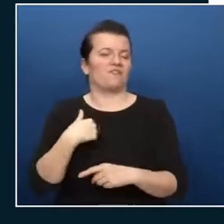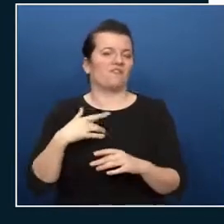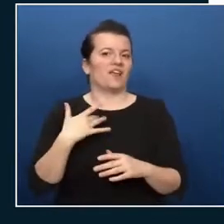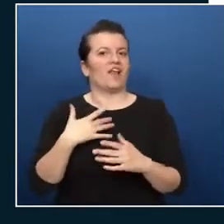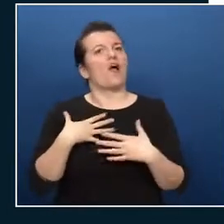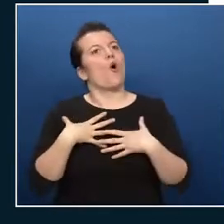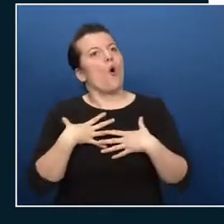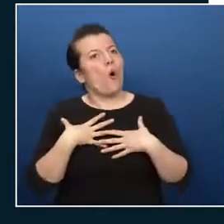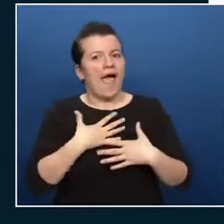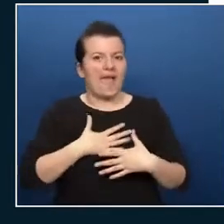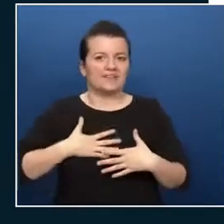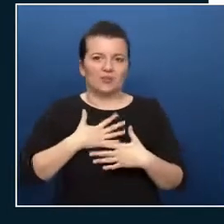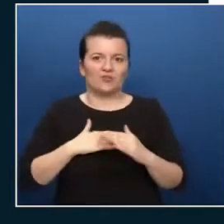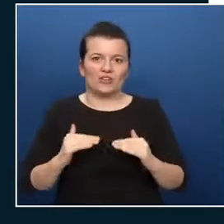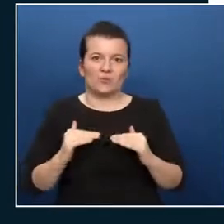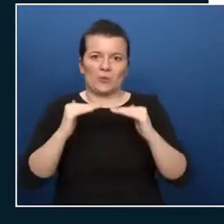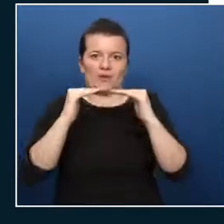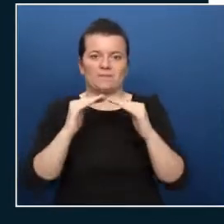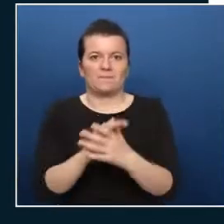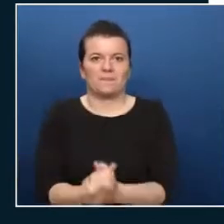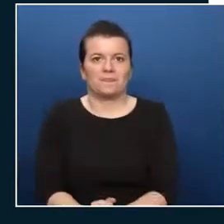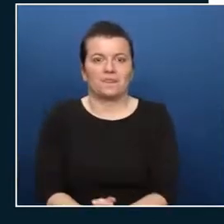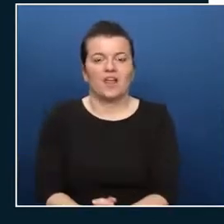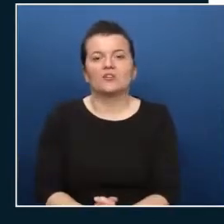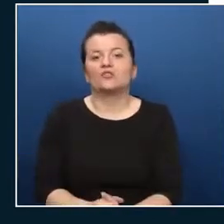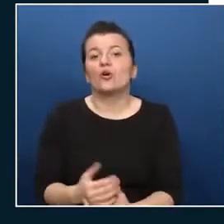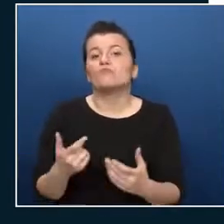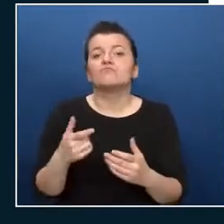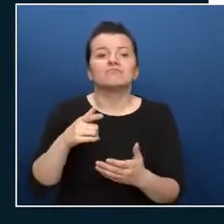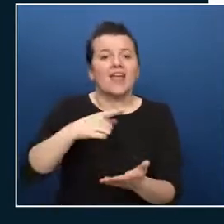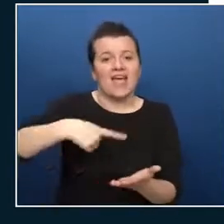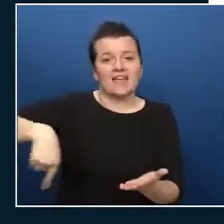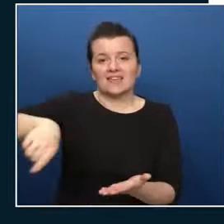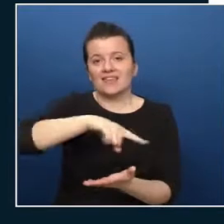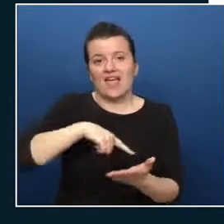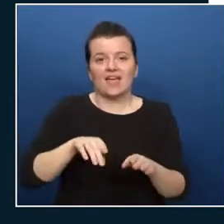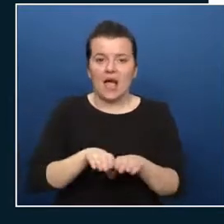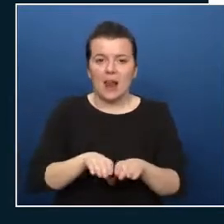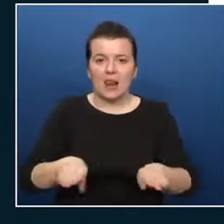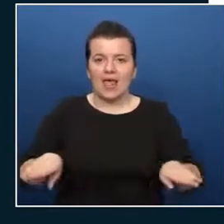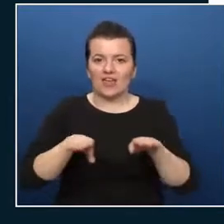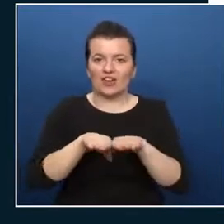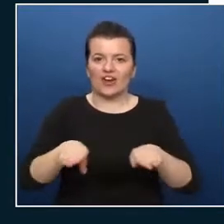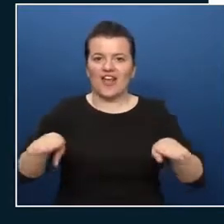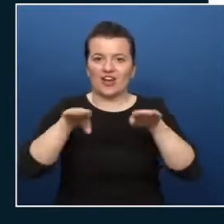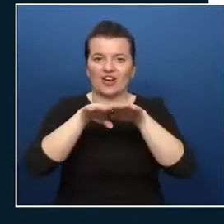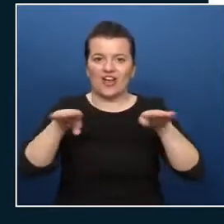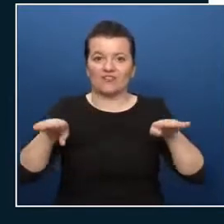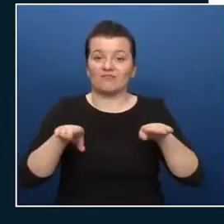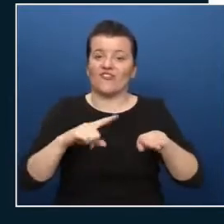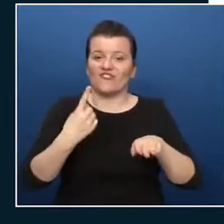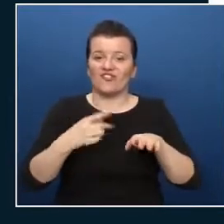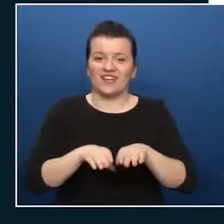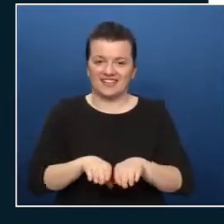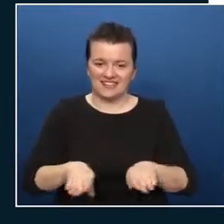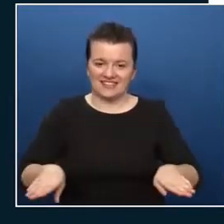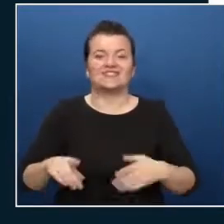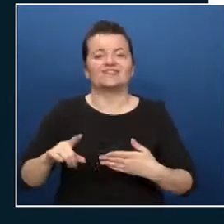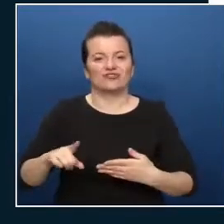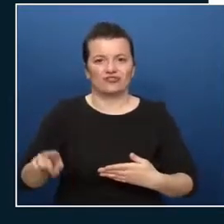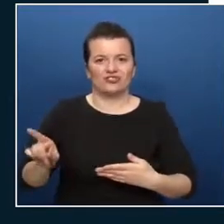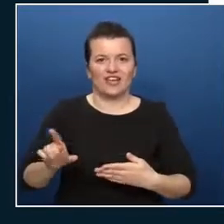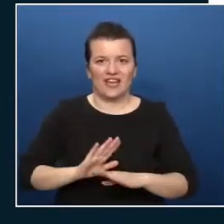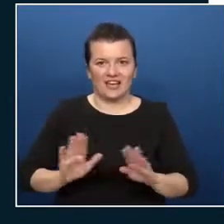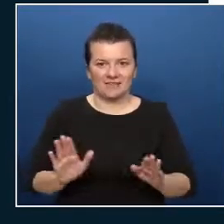all right that was the first layer of our cake as your active directory we went through the